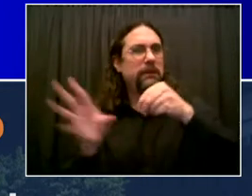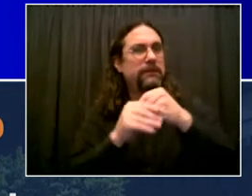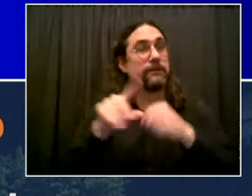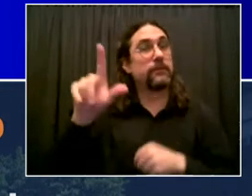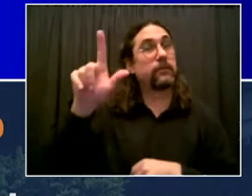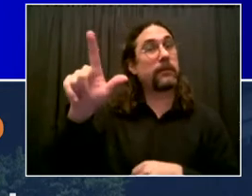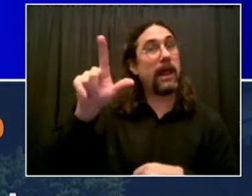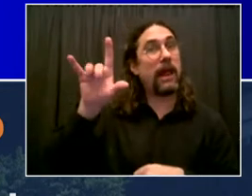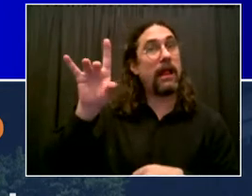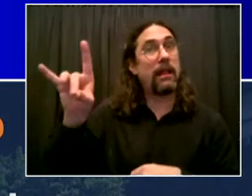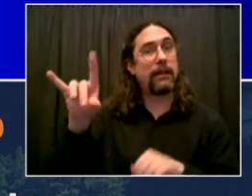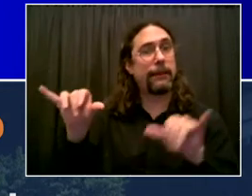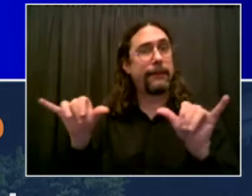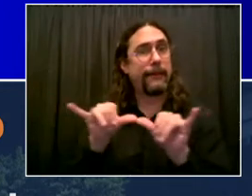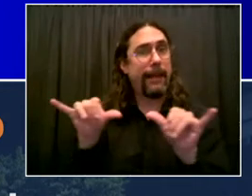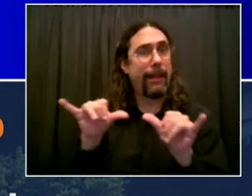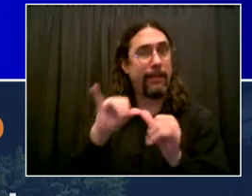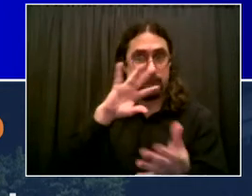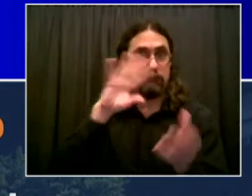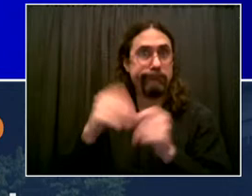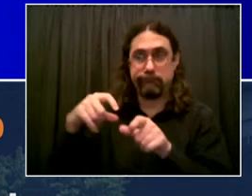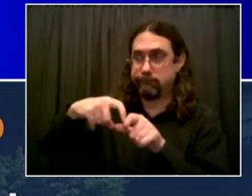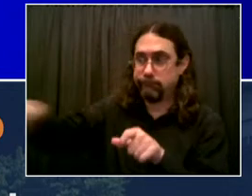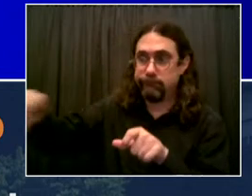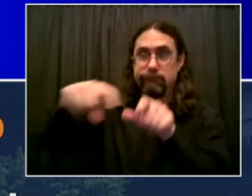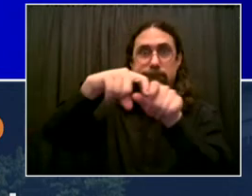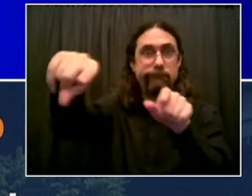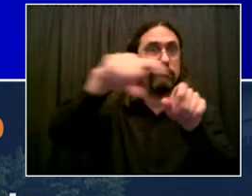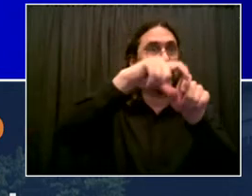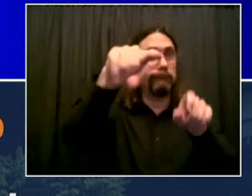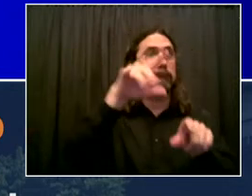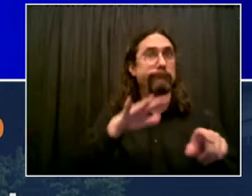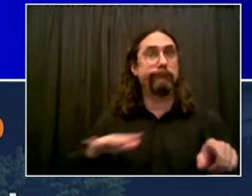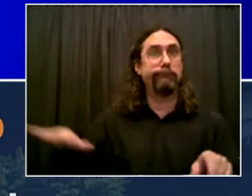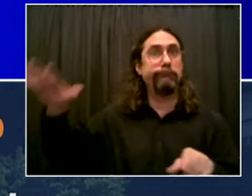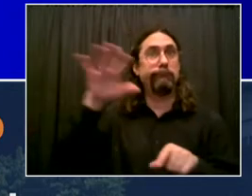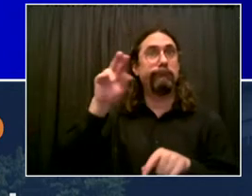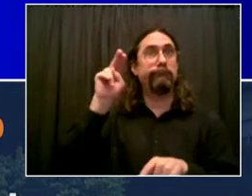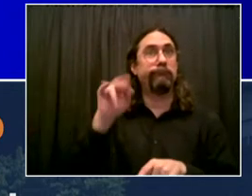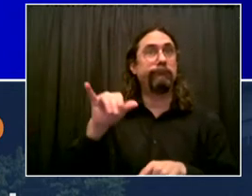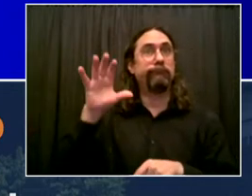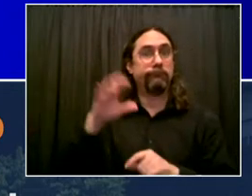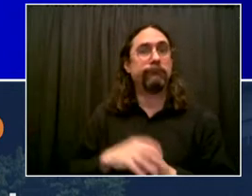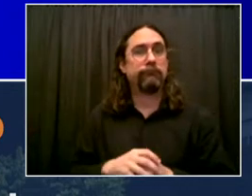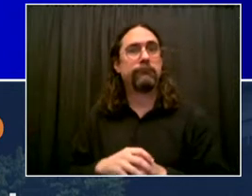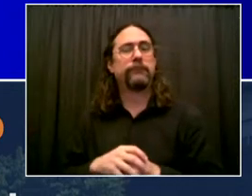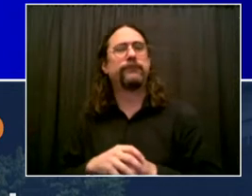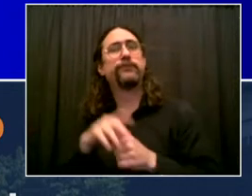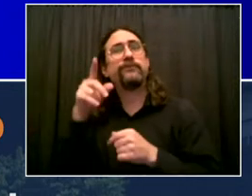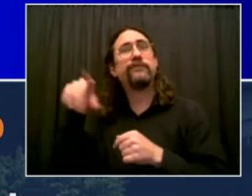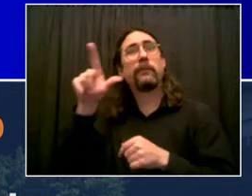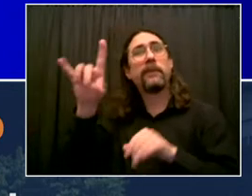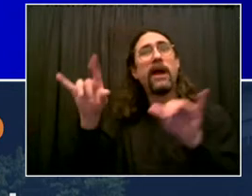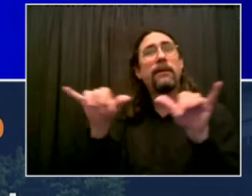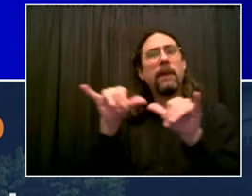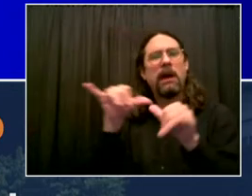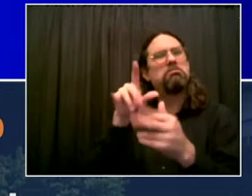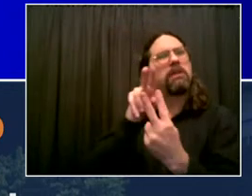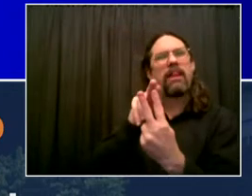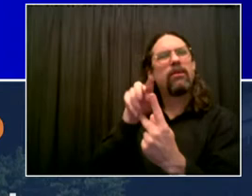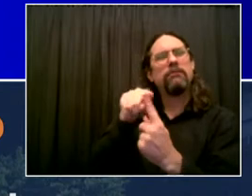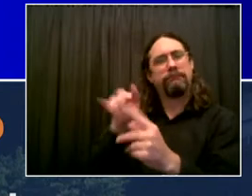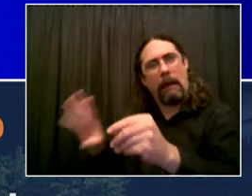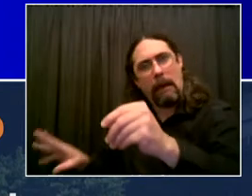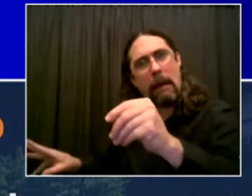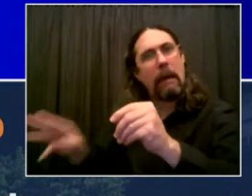These changes that we will make will serve a million New Yorkers. So we're really excited. This will be the largest number